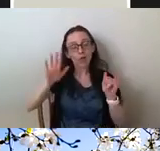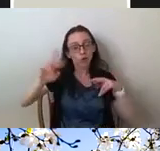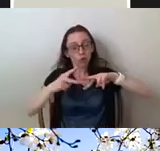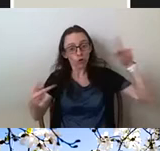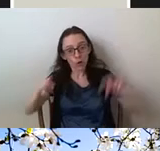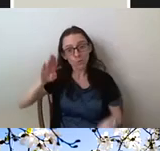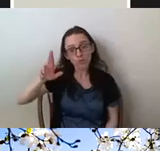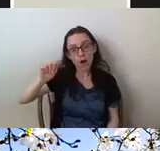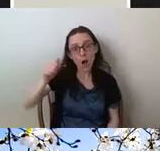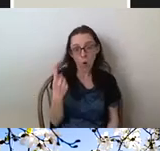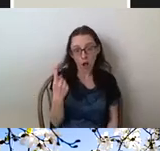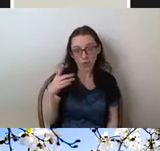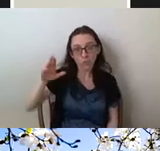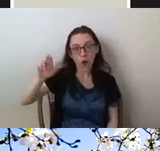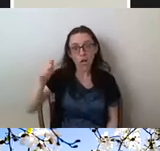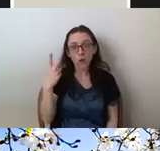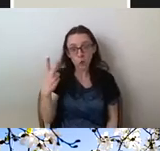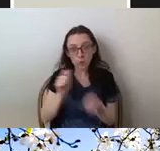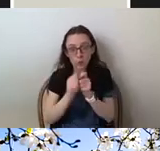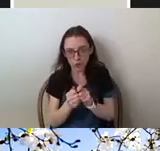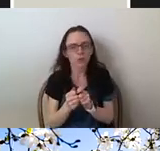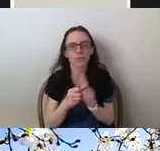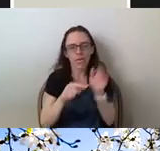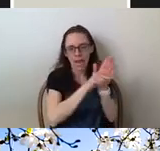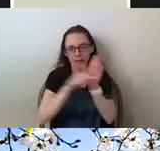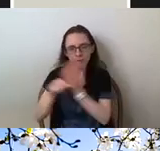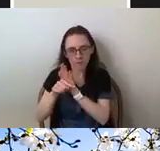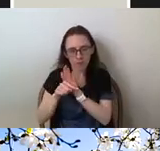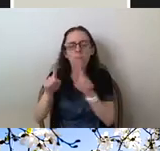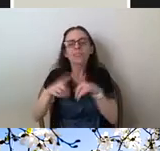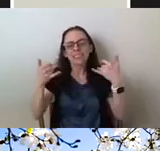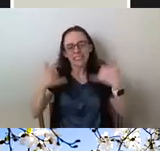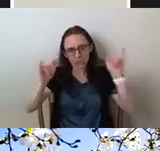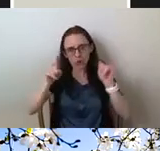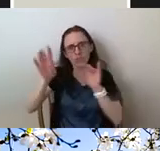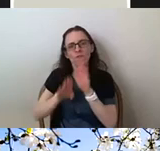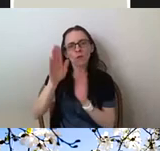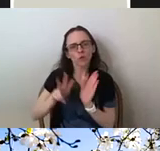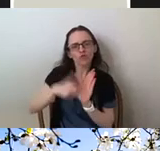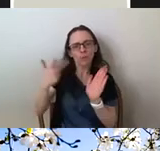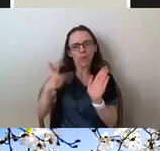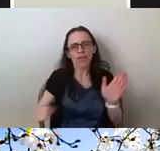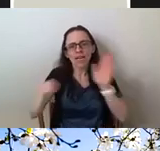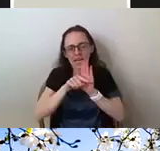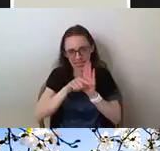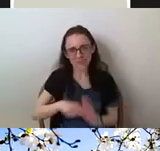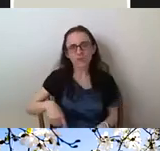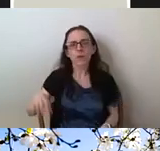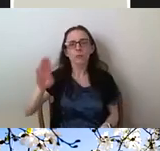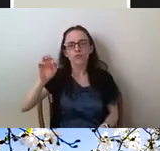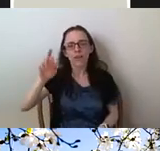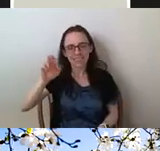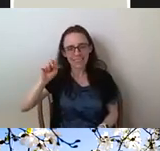both BRCA-1 and BRCA-2 mutations. However, she still developed triple negative breast cancer, an aggressive form of cancer which